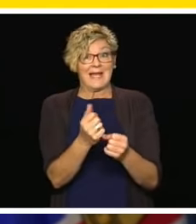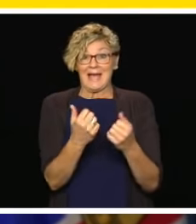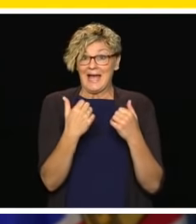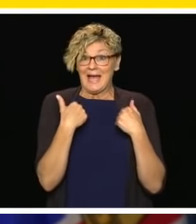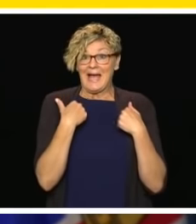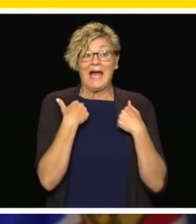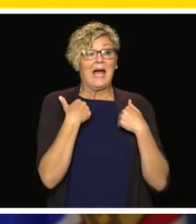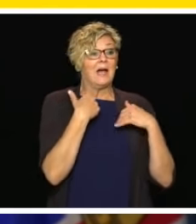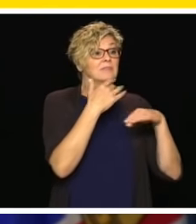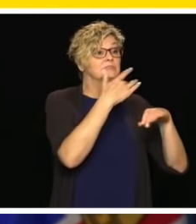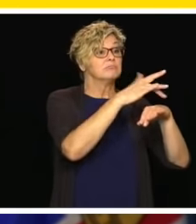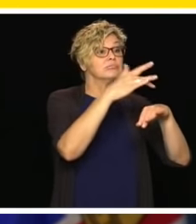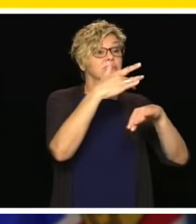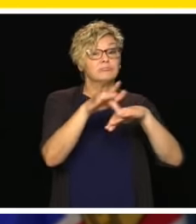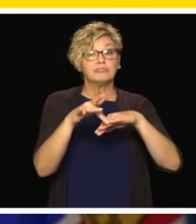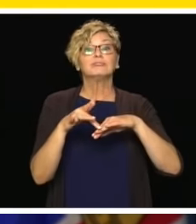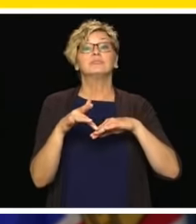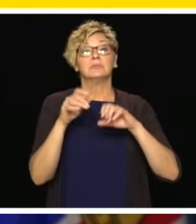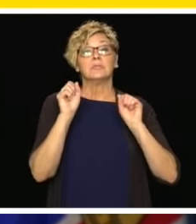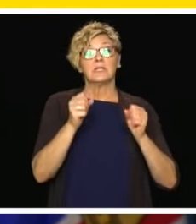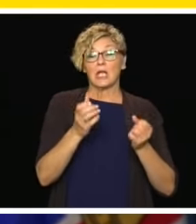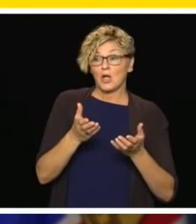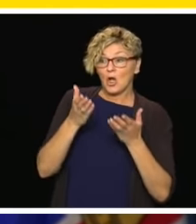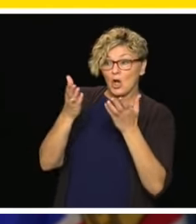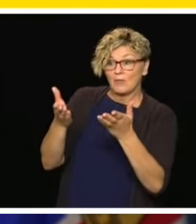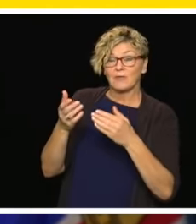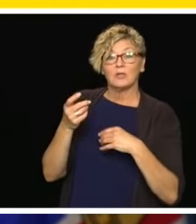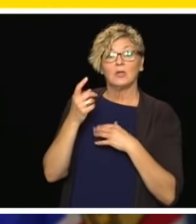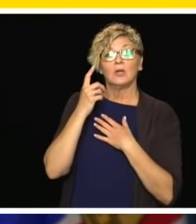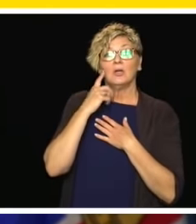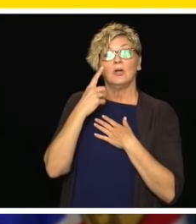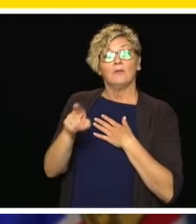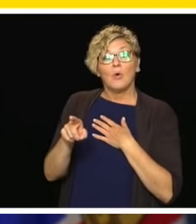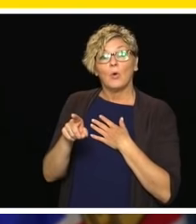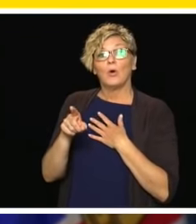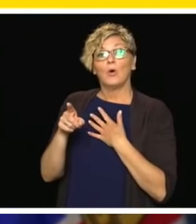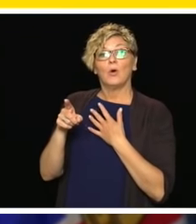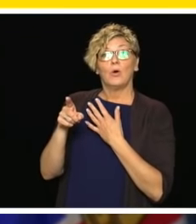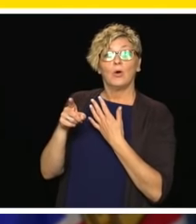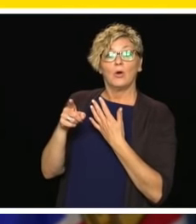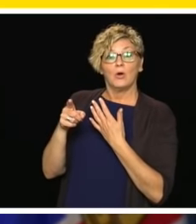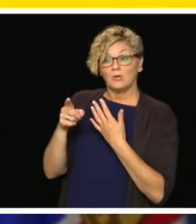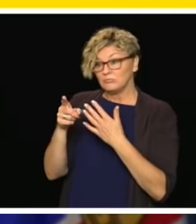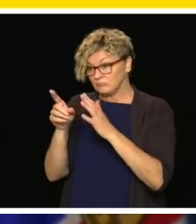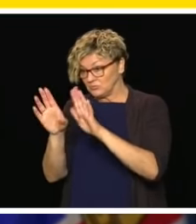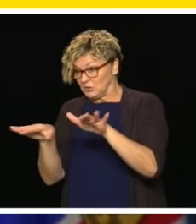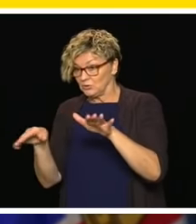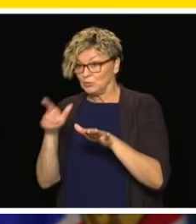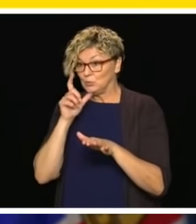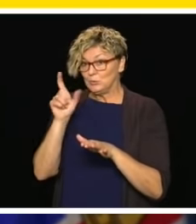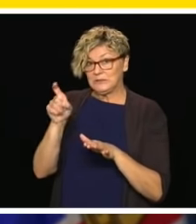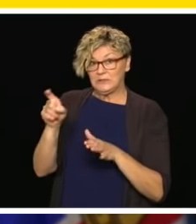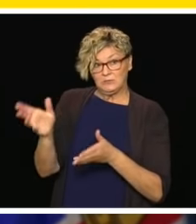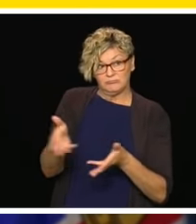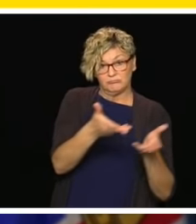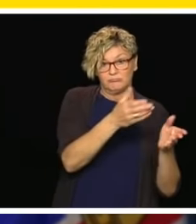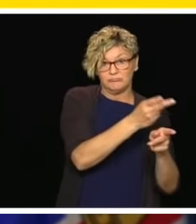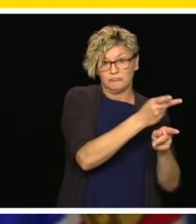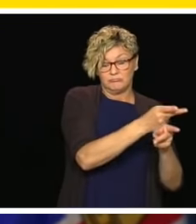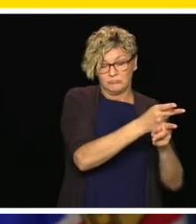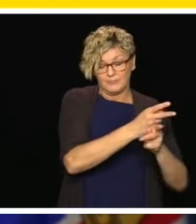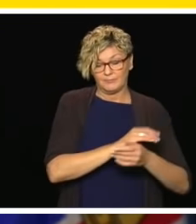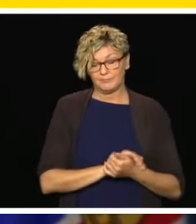us, the centre, and early childhood educators return, decides to return to more capacity. And to,